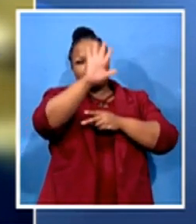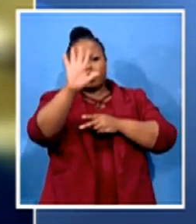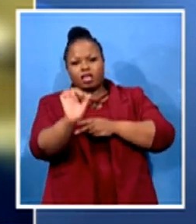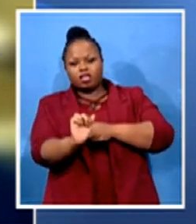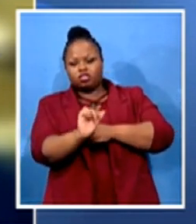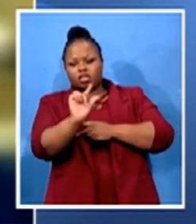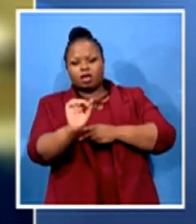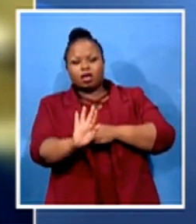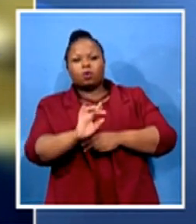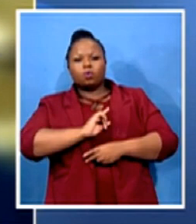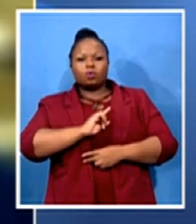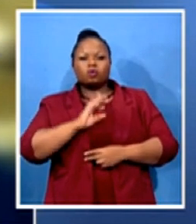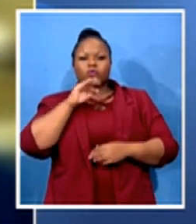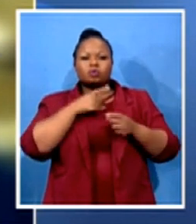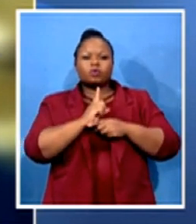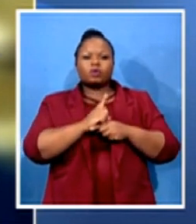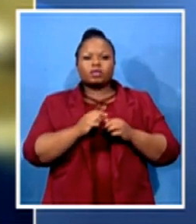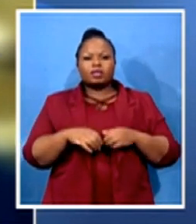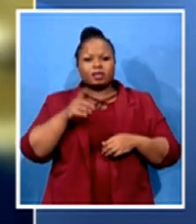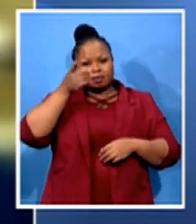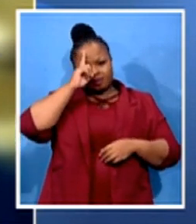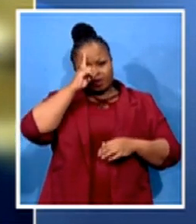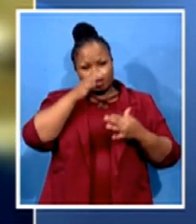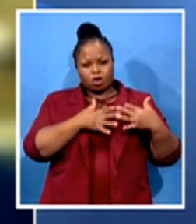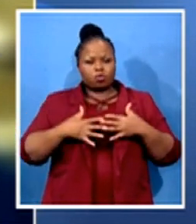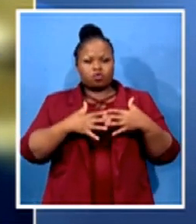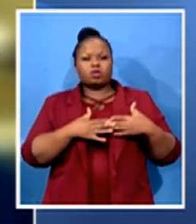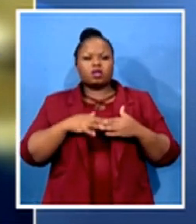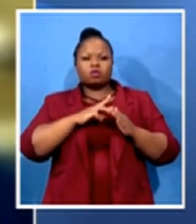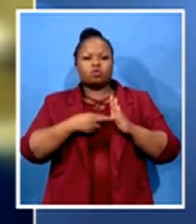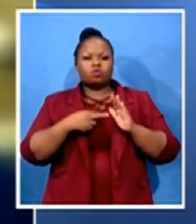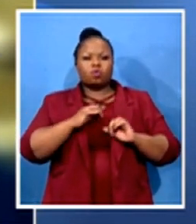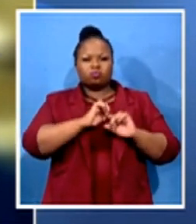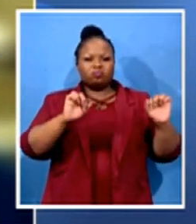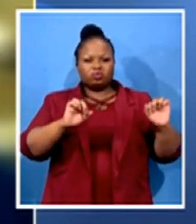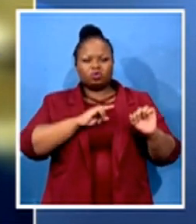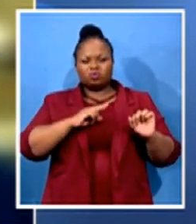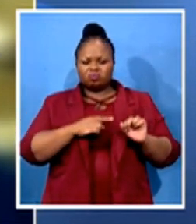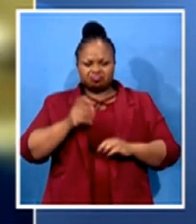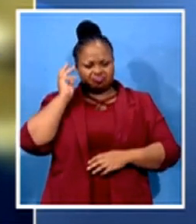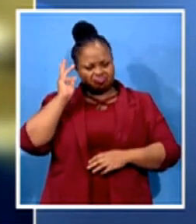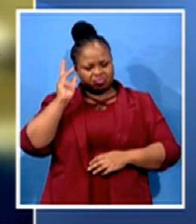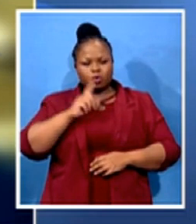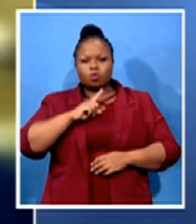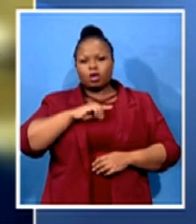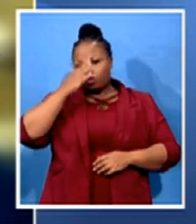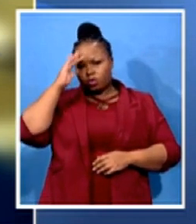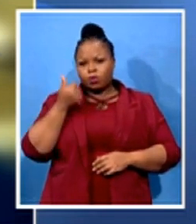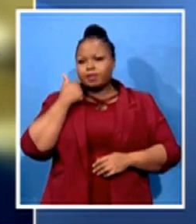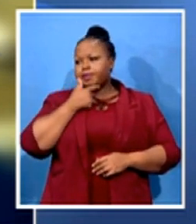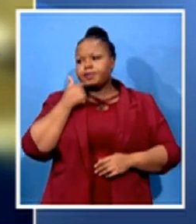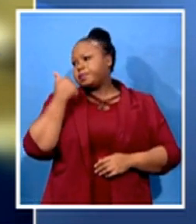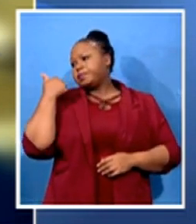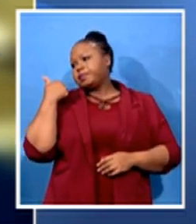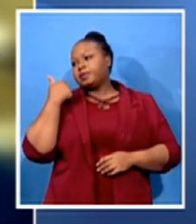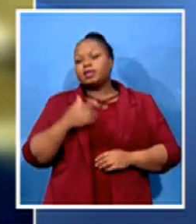-Americans in terms of delivering this victory. We know that in recent times, African-Americans and